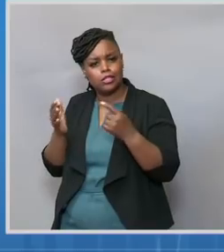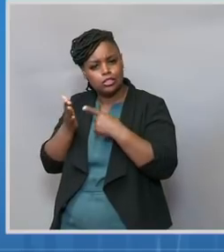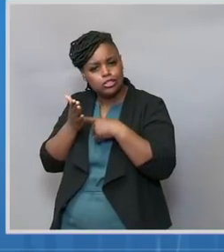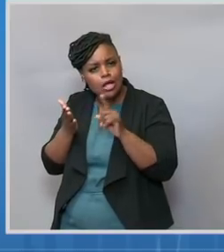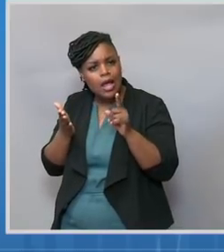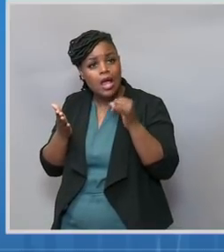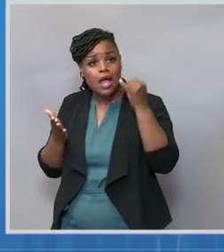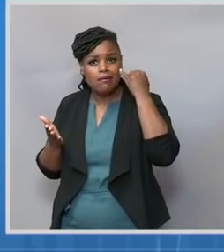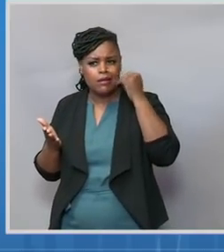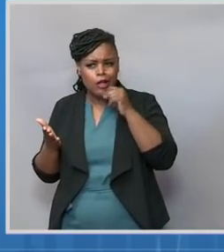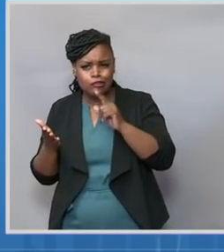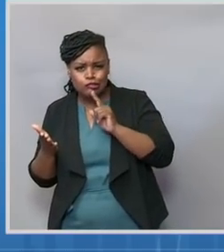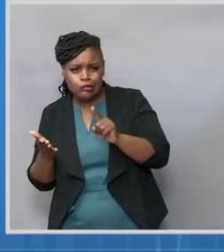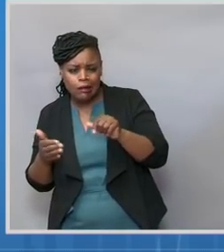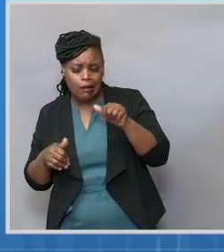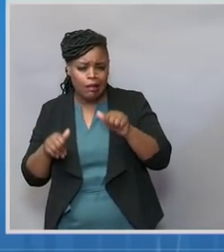slide.